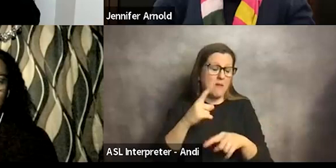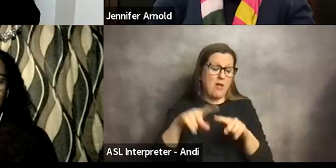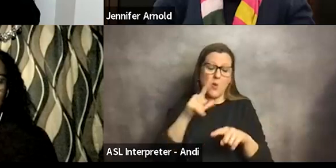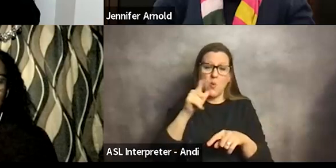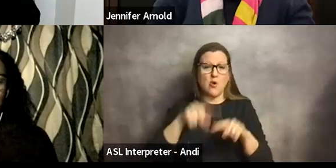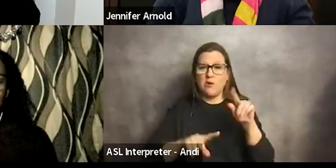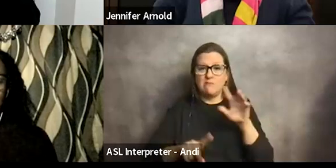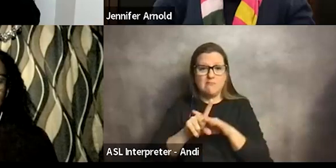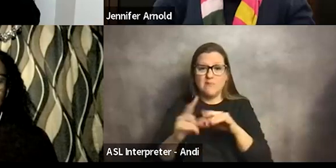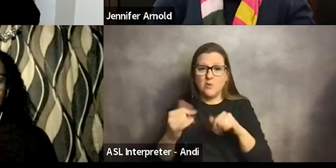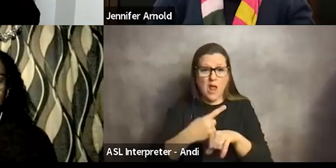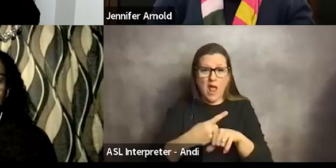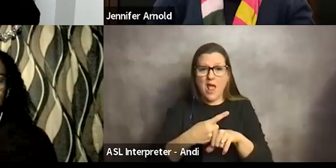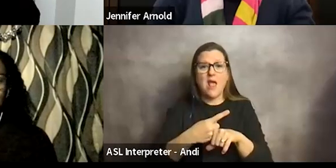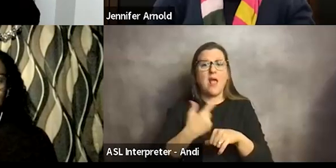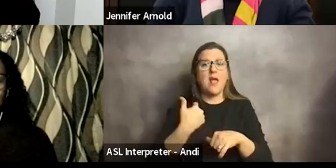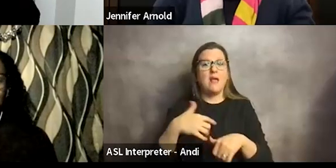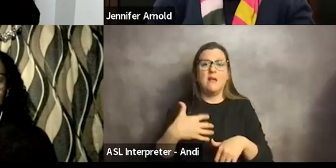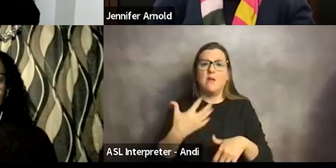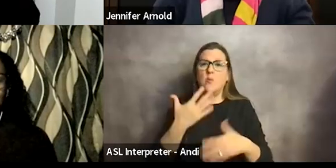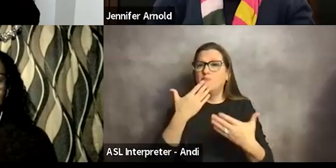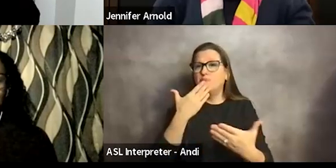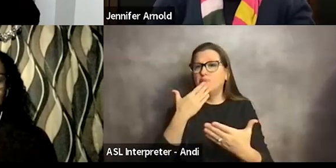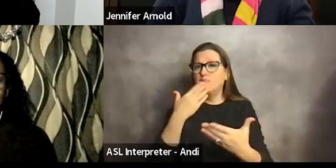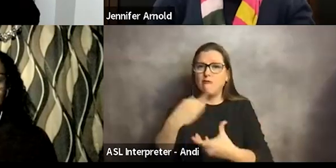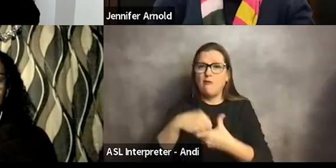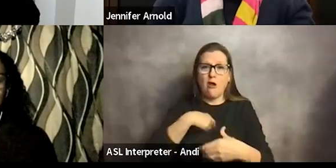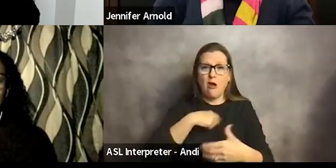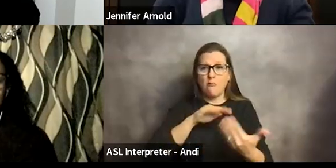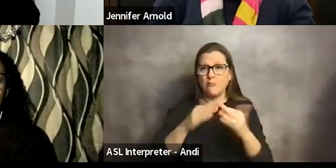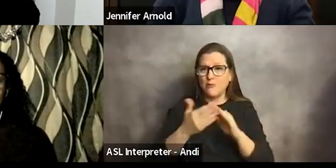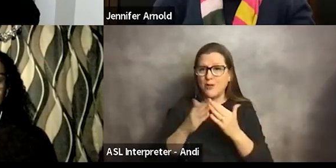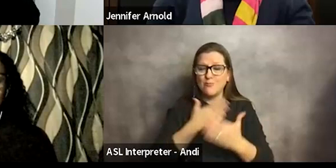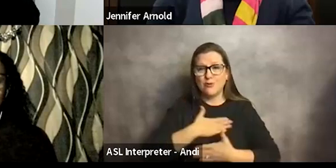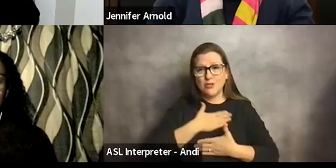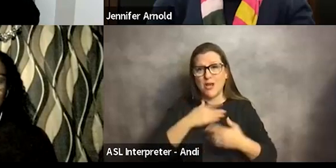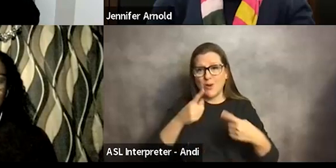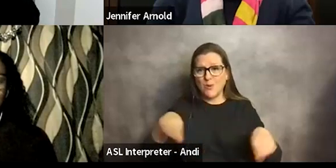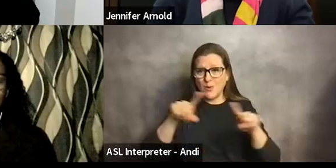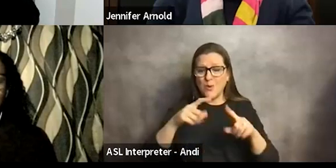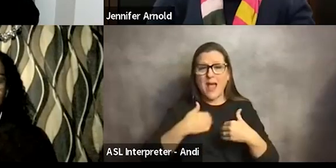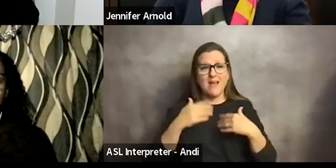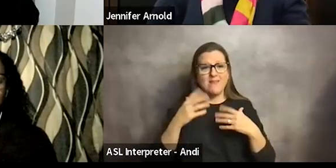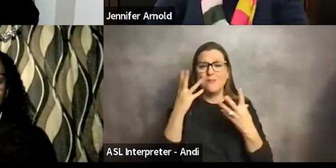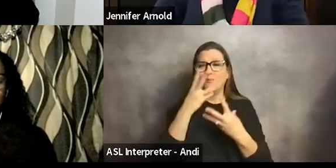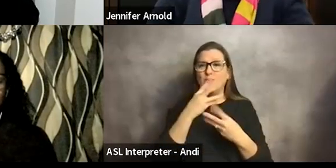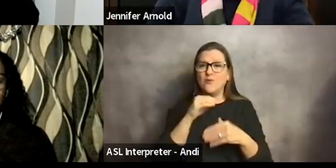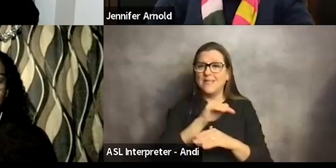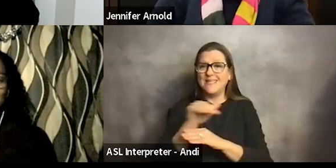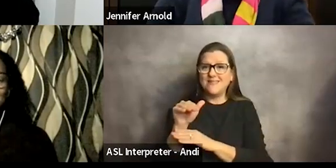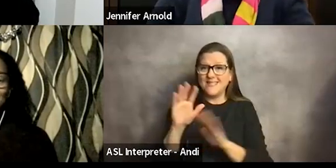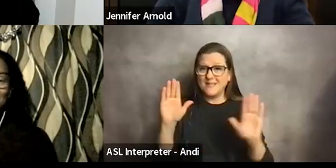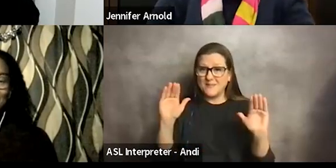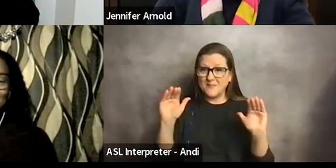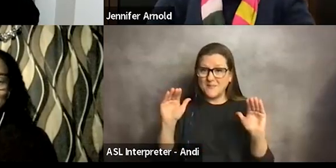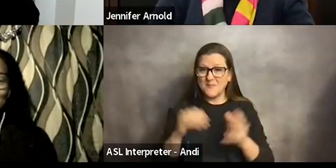and all of our mentees, we're so grateful you're part of our community. We appreciate you all and have a lovely evening. joining us